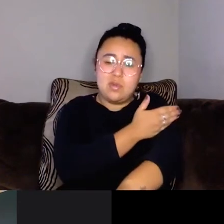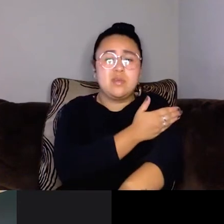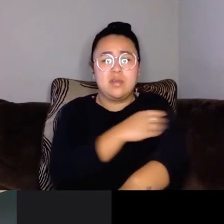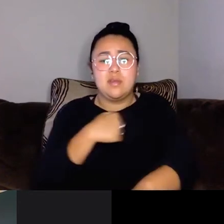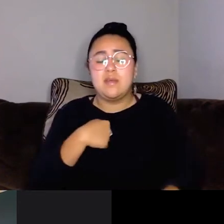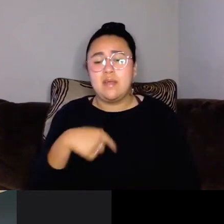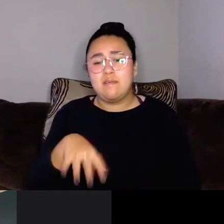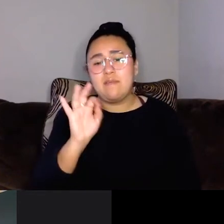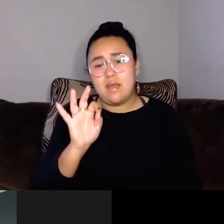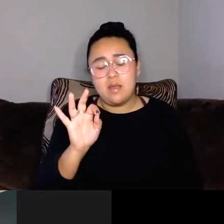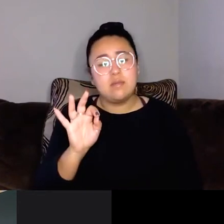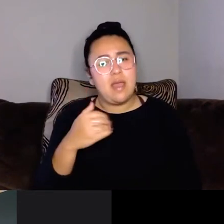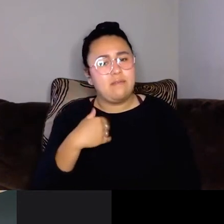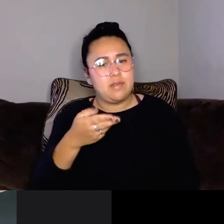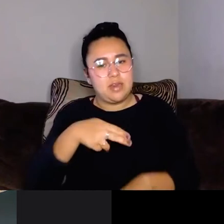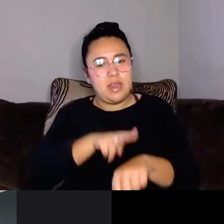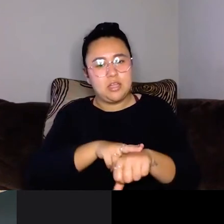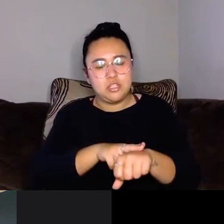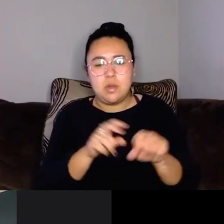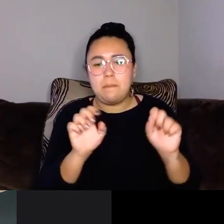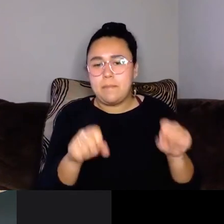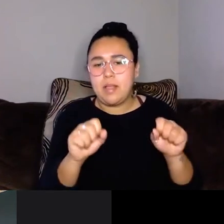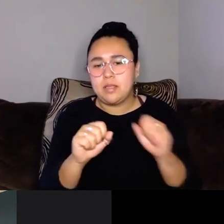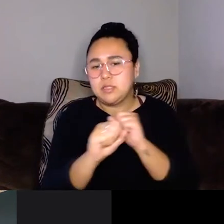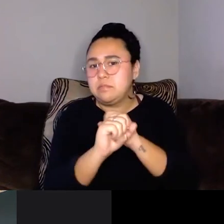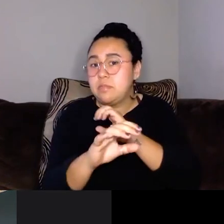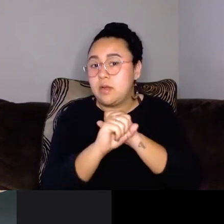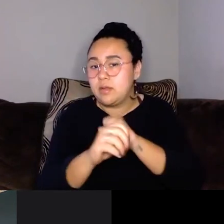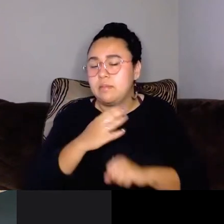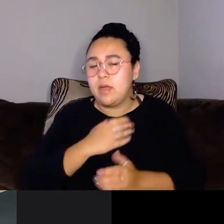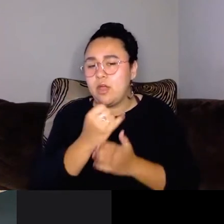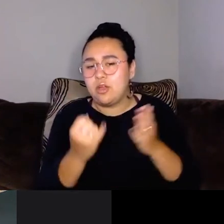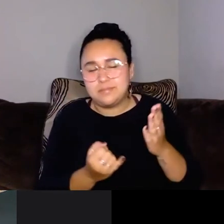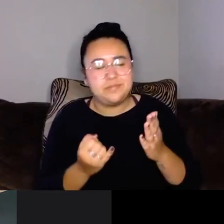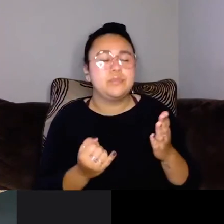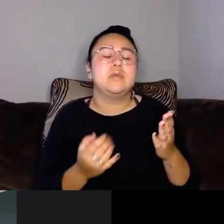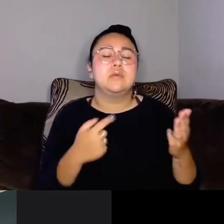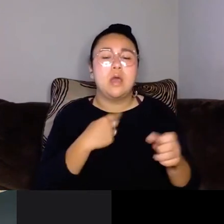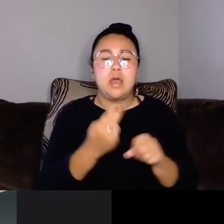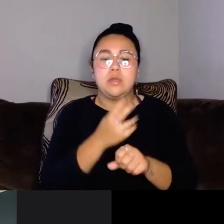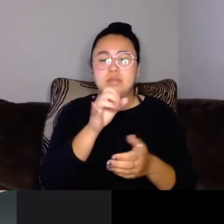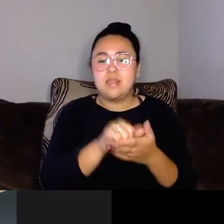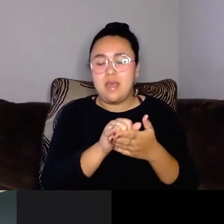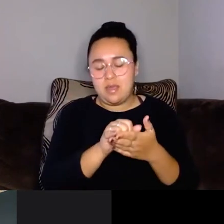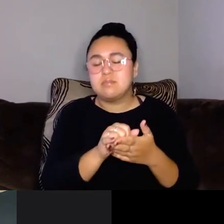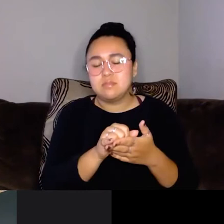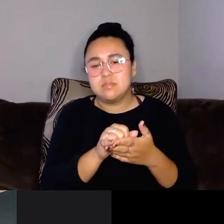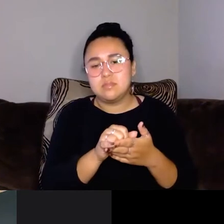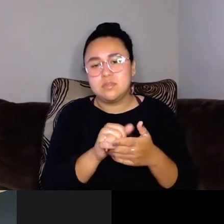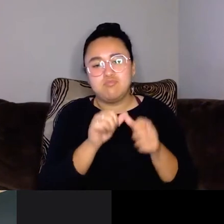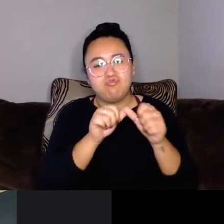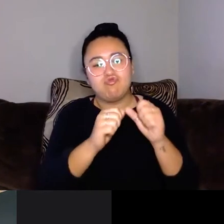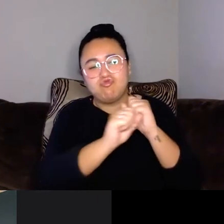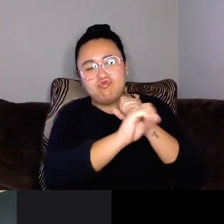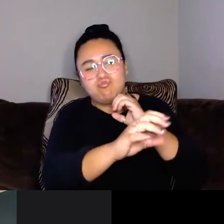kind of, um, natural ability to market. And so I used that to push forward